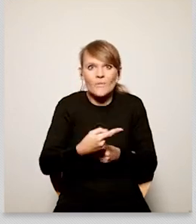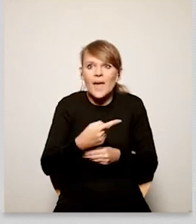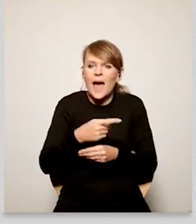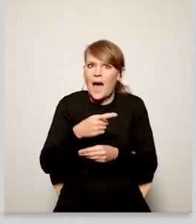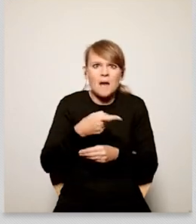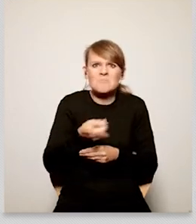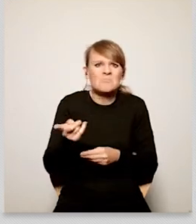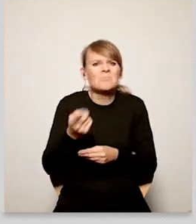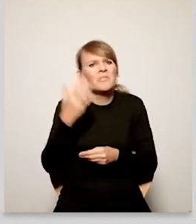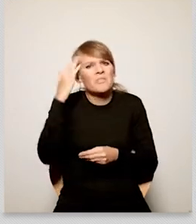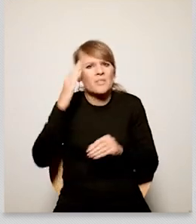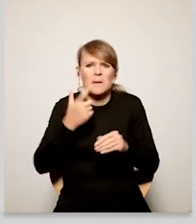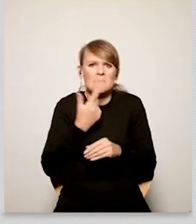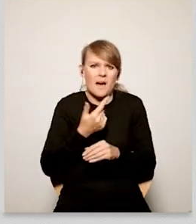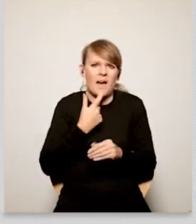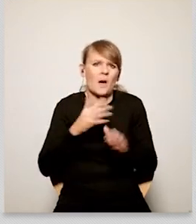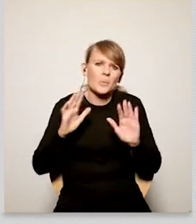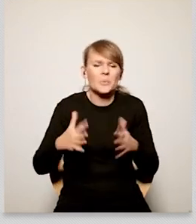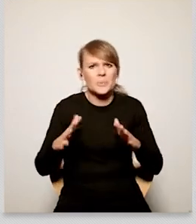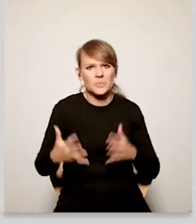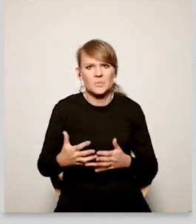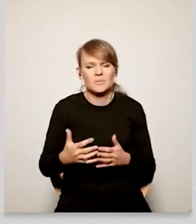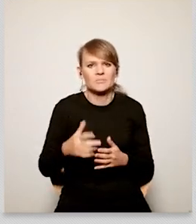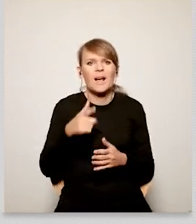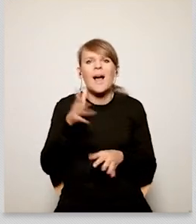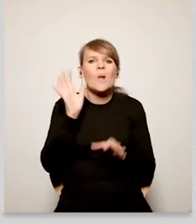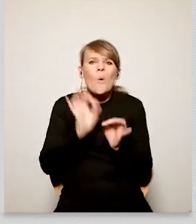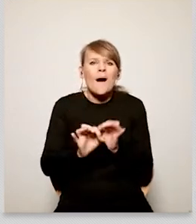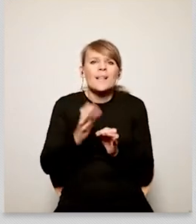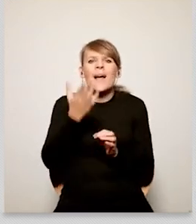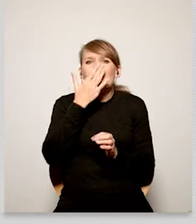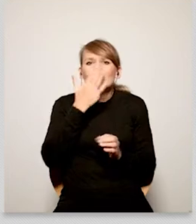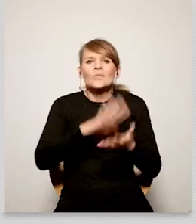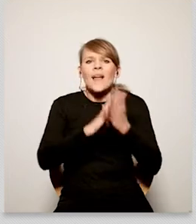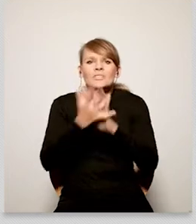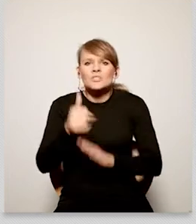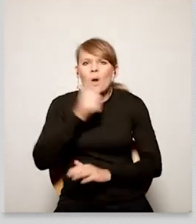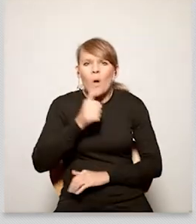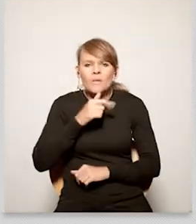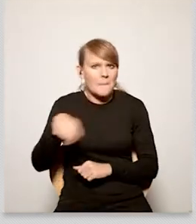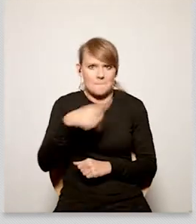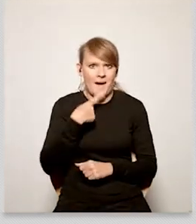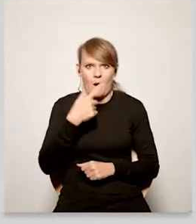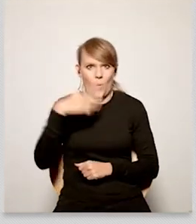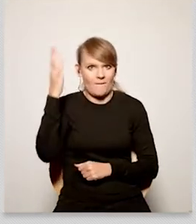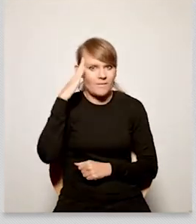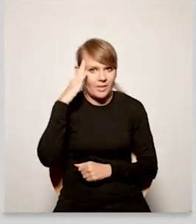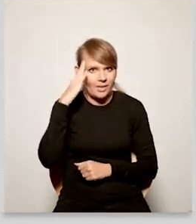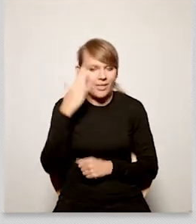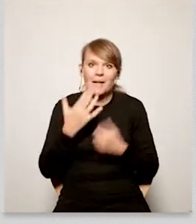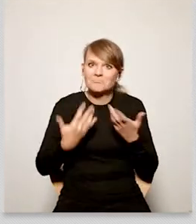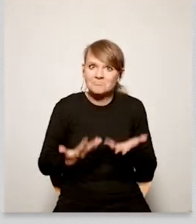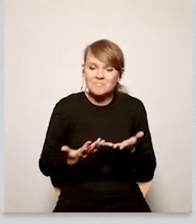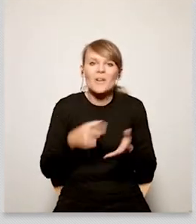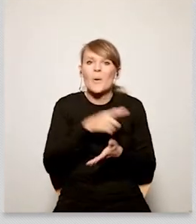on those people specifically too and even though they are quite close to the environment because they live in the countryside